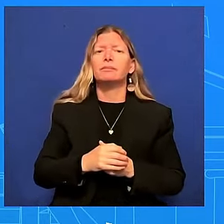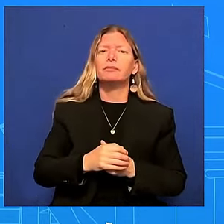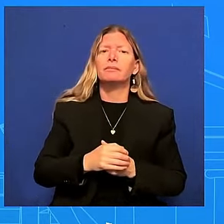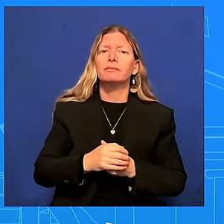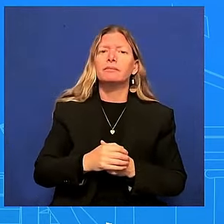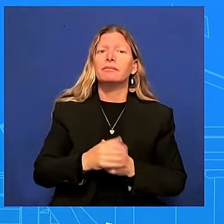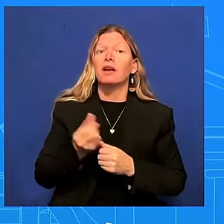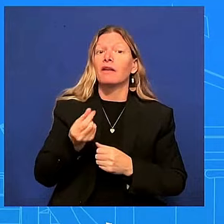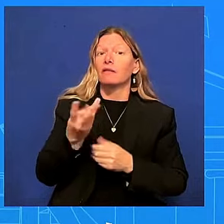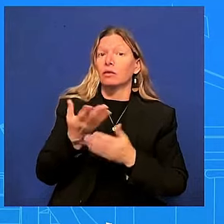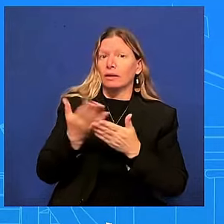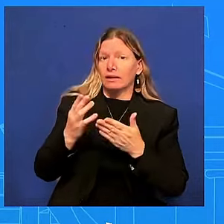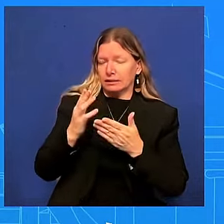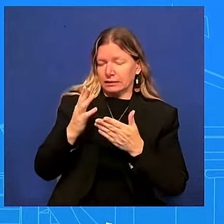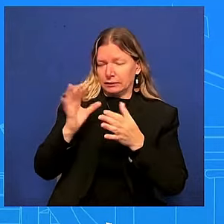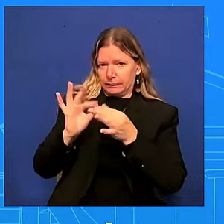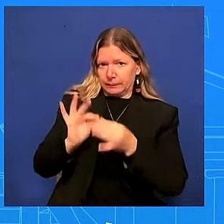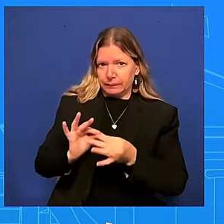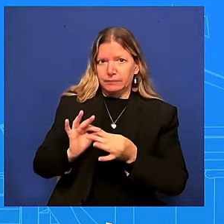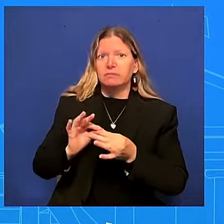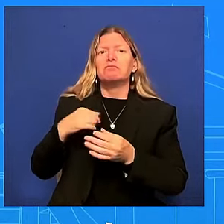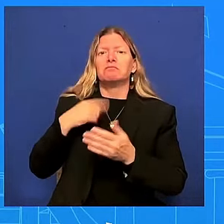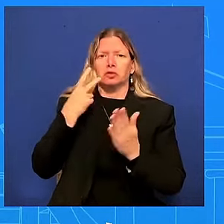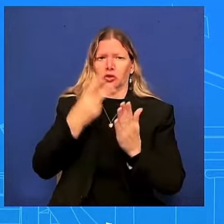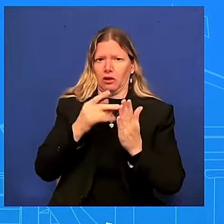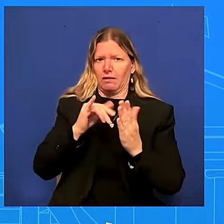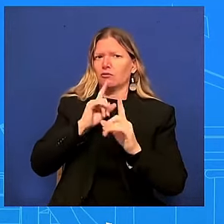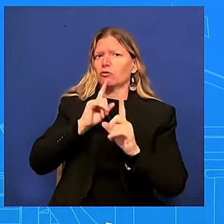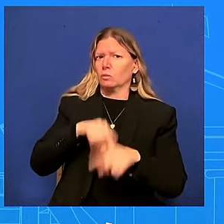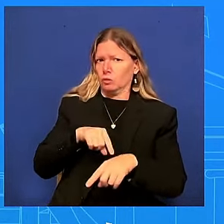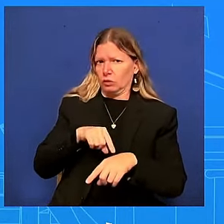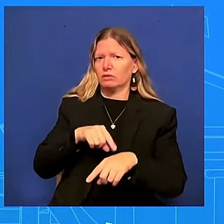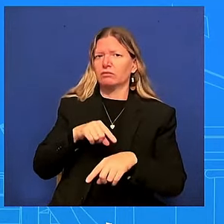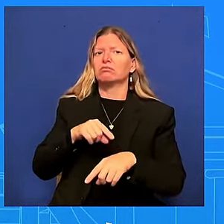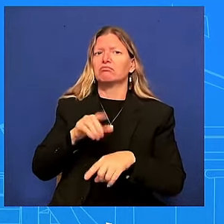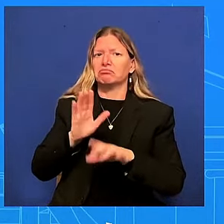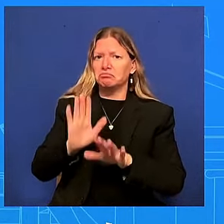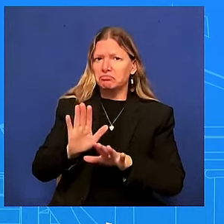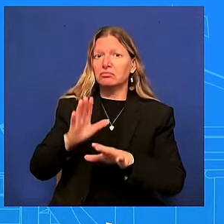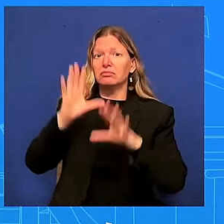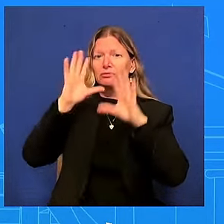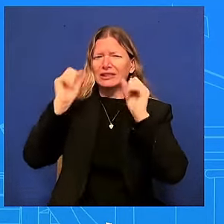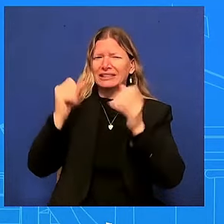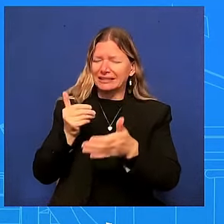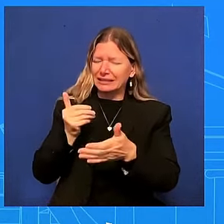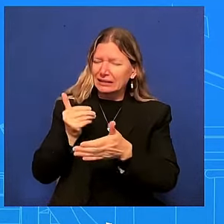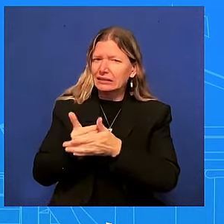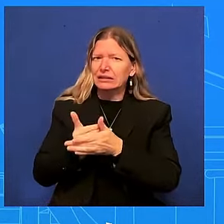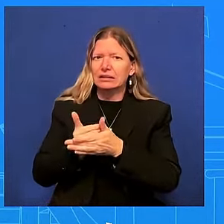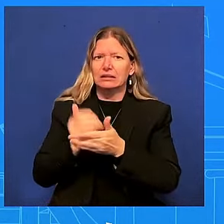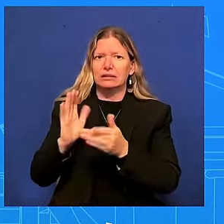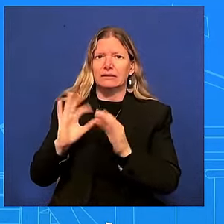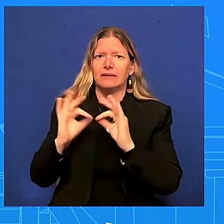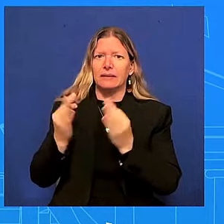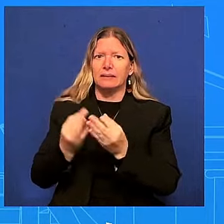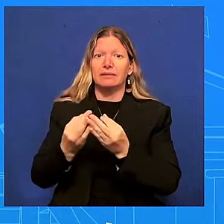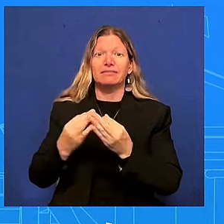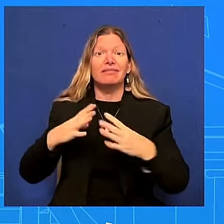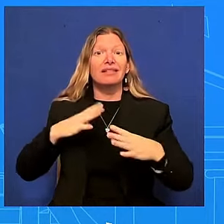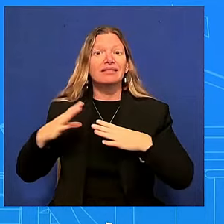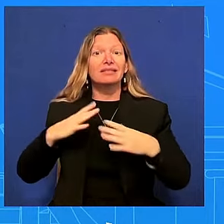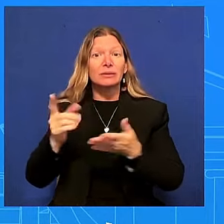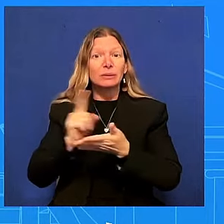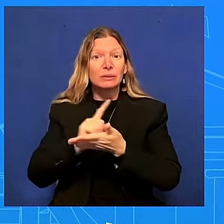the president as you know is very close to his family this is a holiday week fourth of july he spent time with his family as you all know and reported